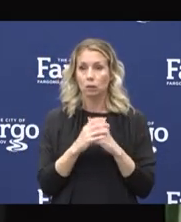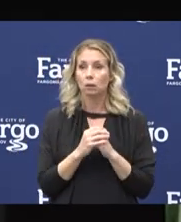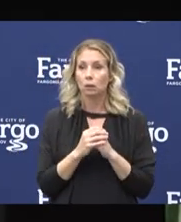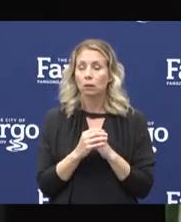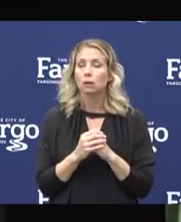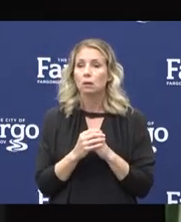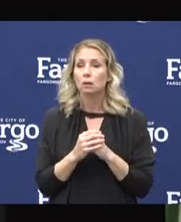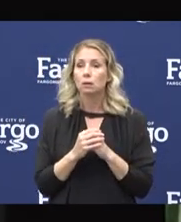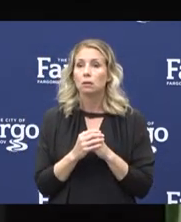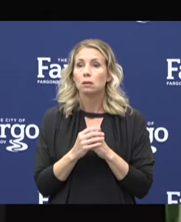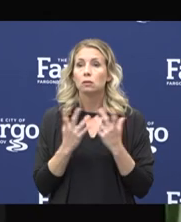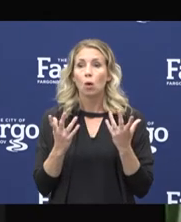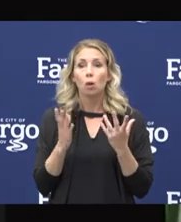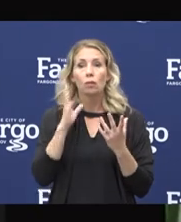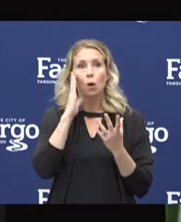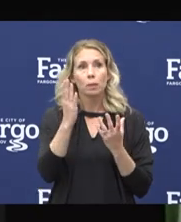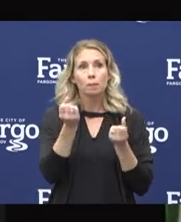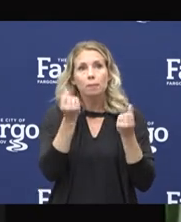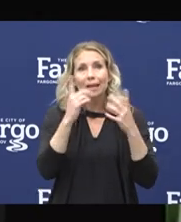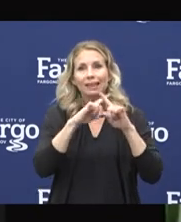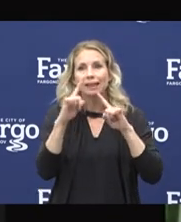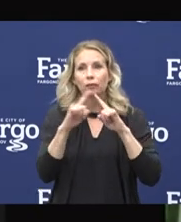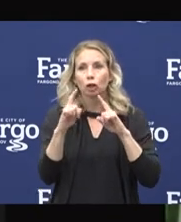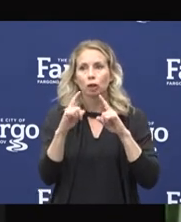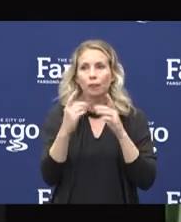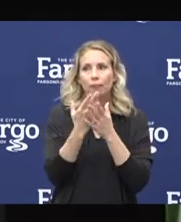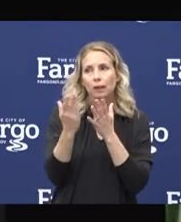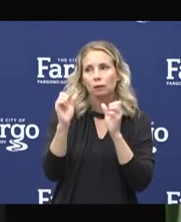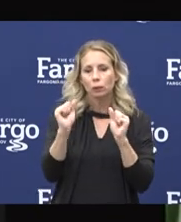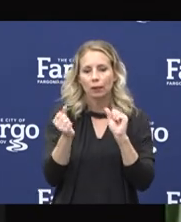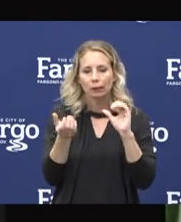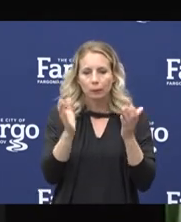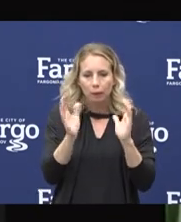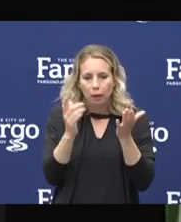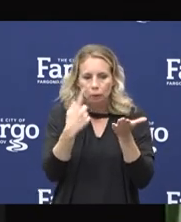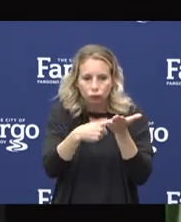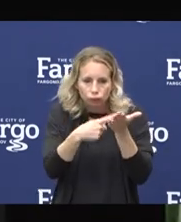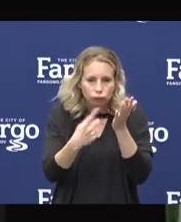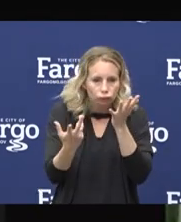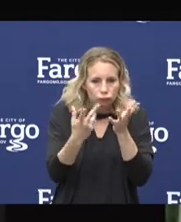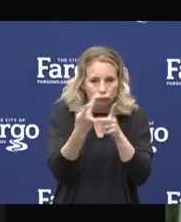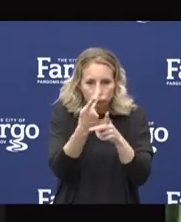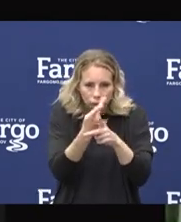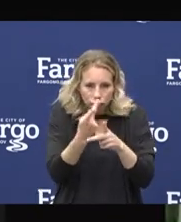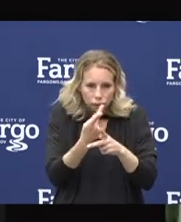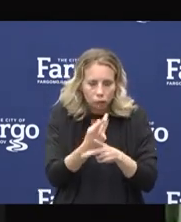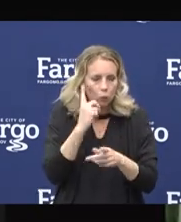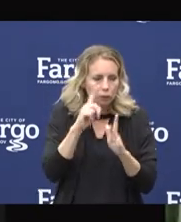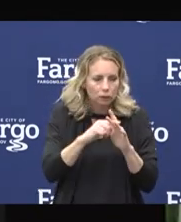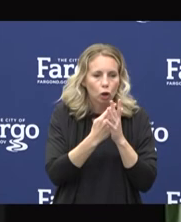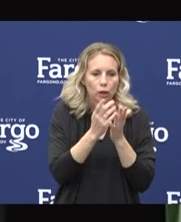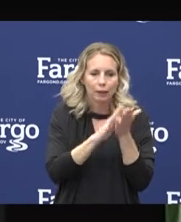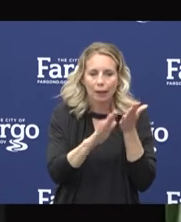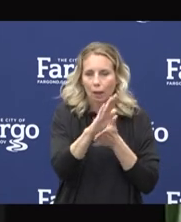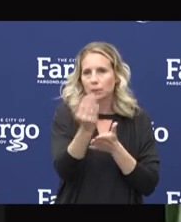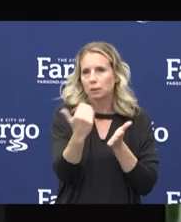So there's going to be a number of different measures to try and mitigate that risk with restart of campus.